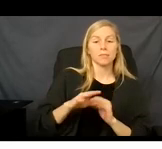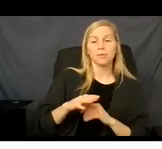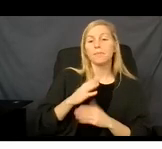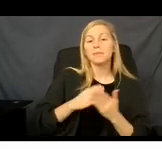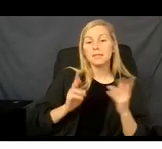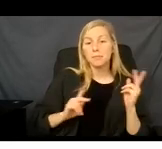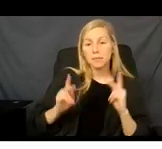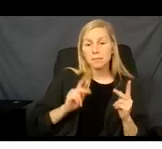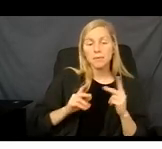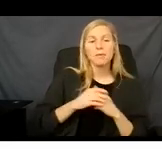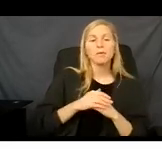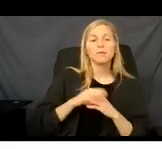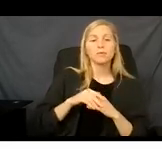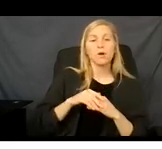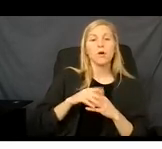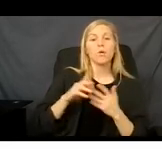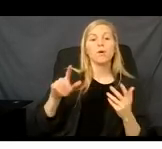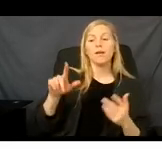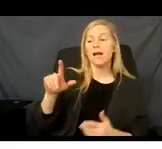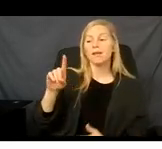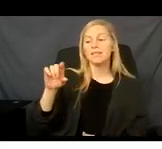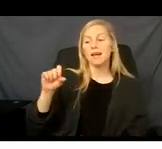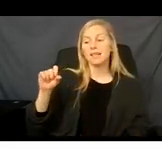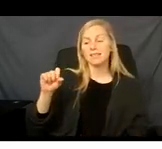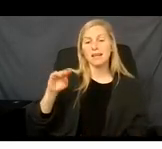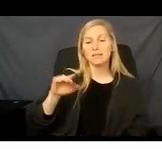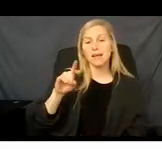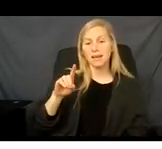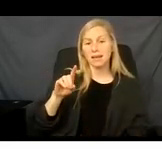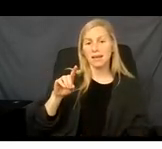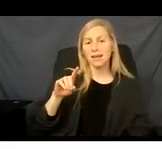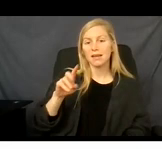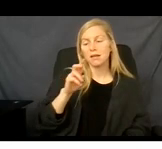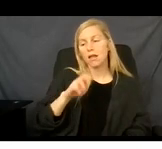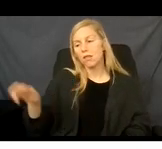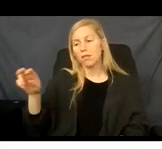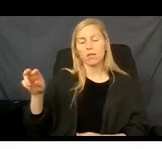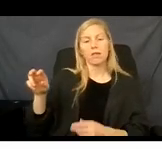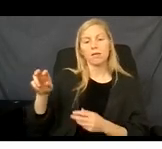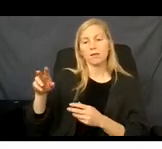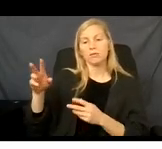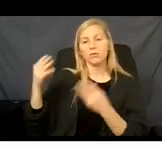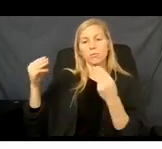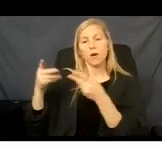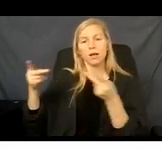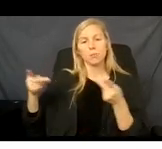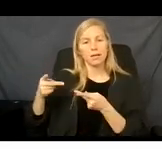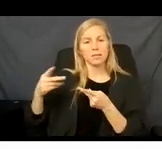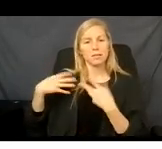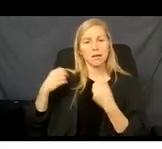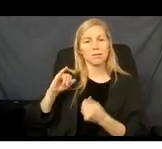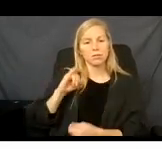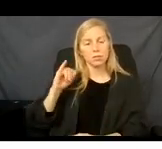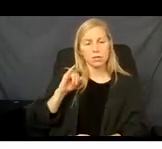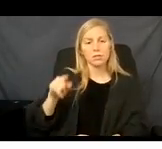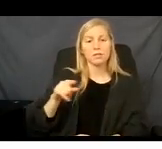that are migrating from the LDSS Medicaid into the marketplace. They have coverage with the LDSS